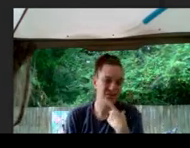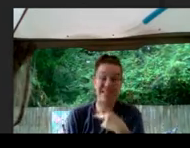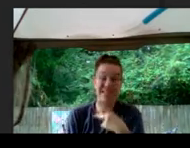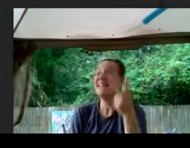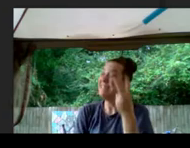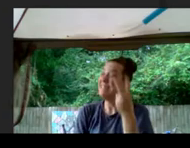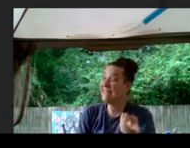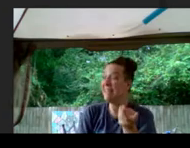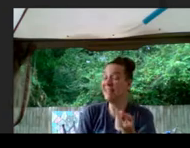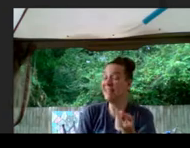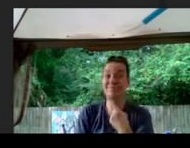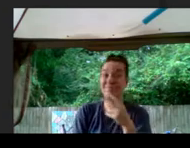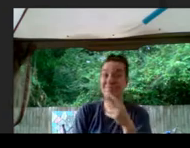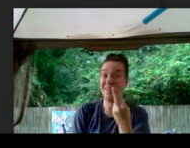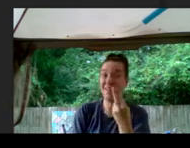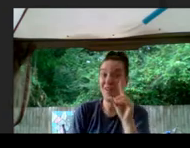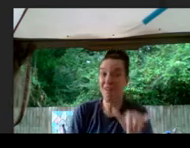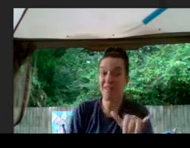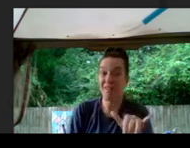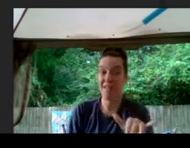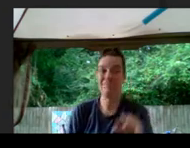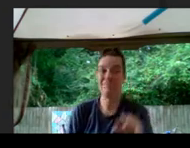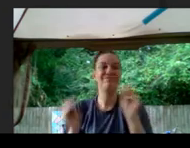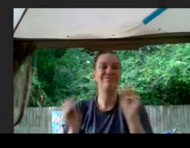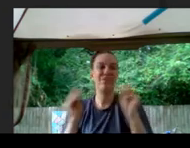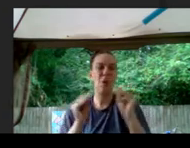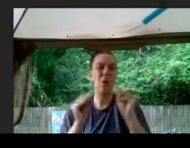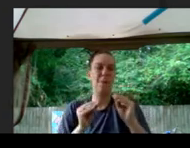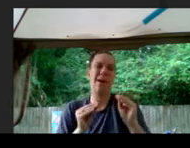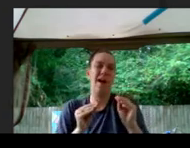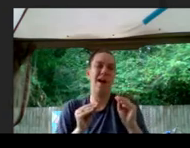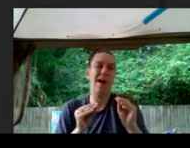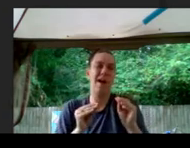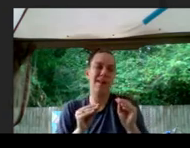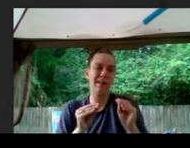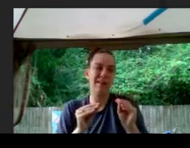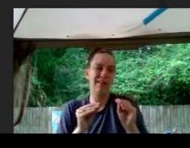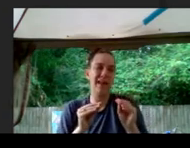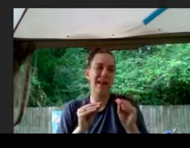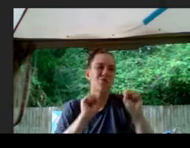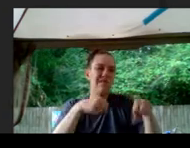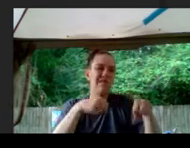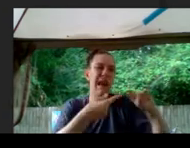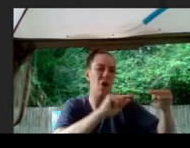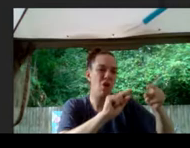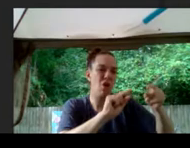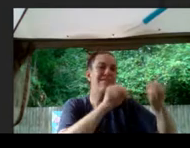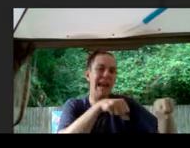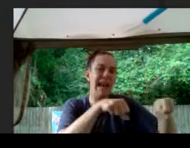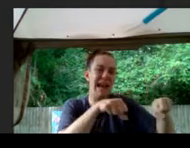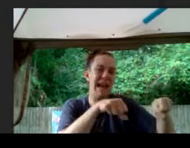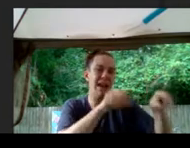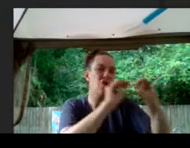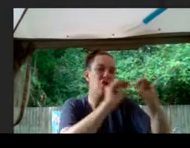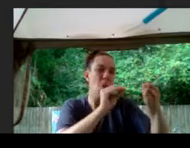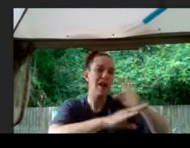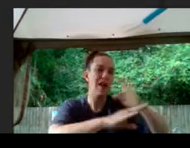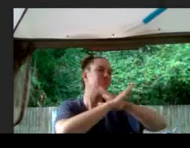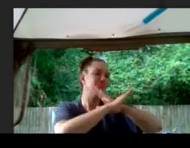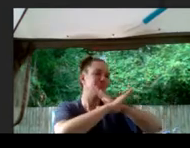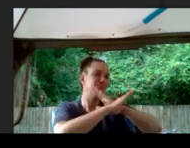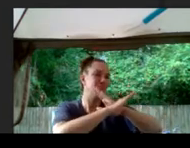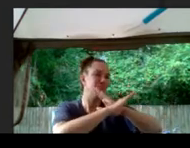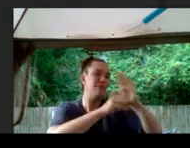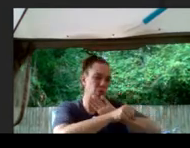said Holly. Nobody, nobody's invincible. I guess. Stuart's right, though,